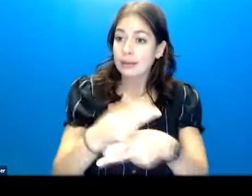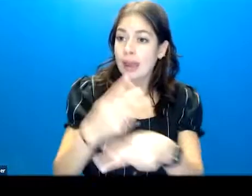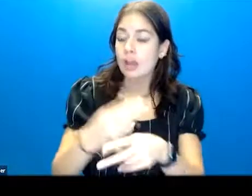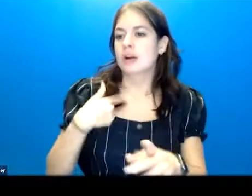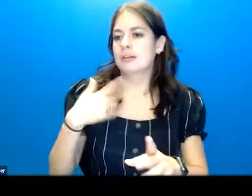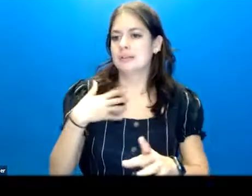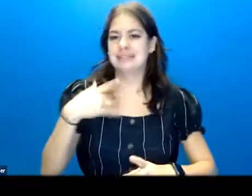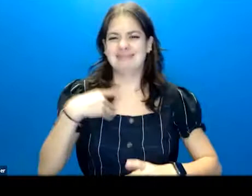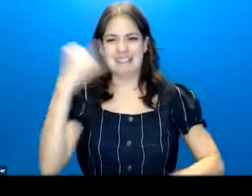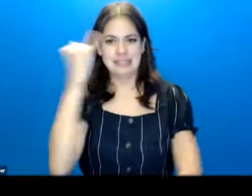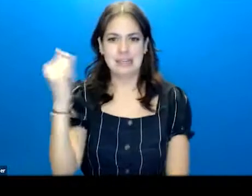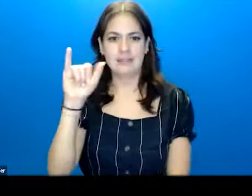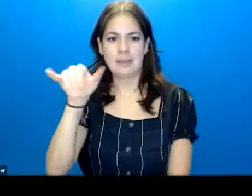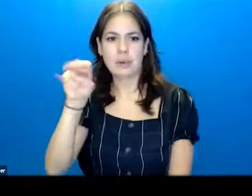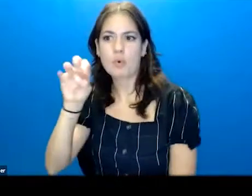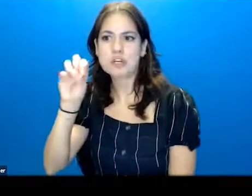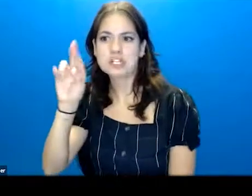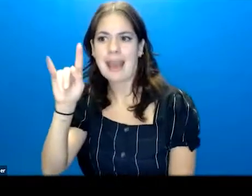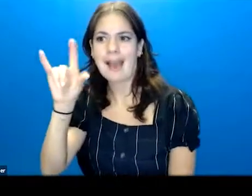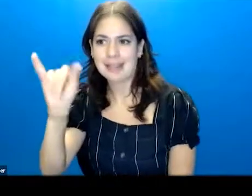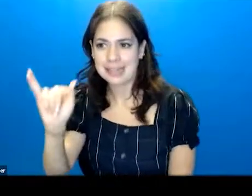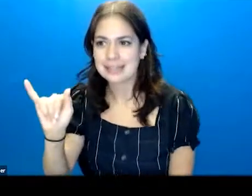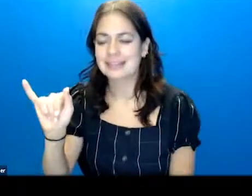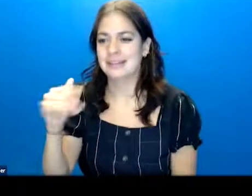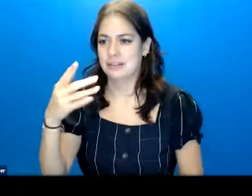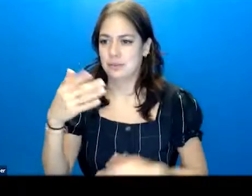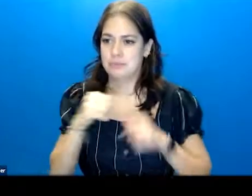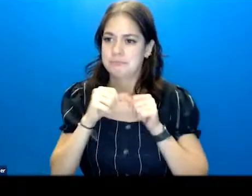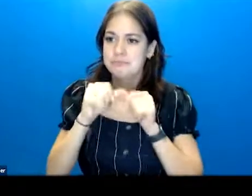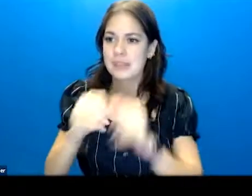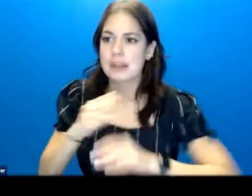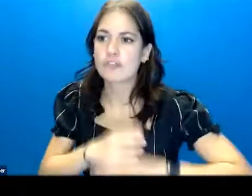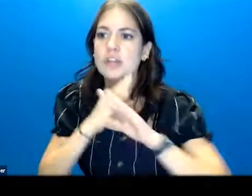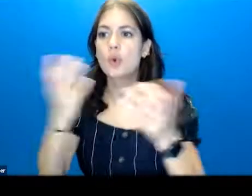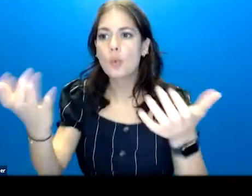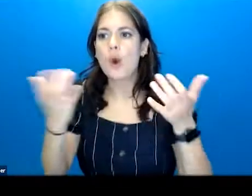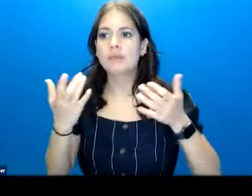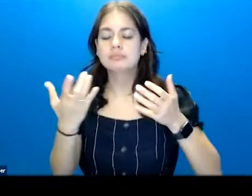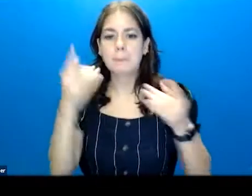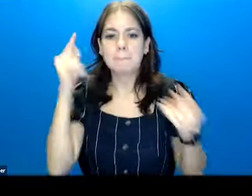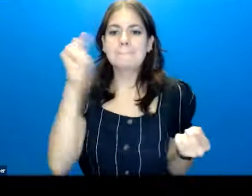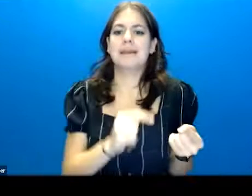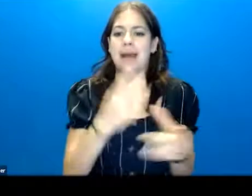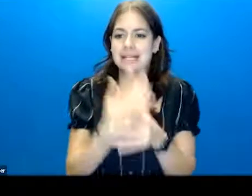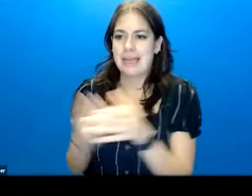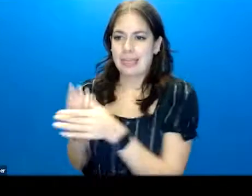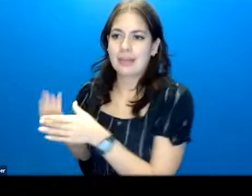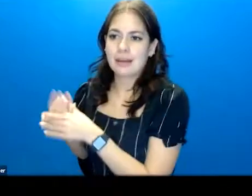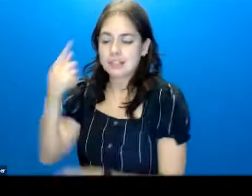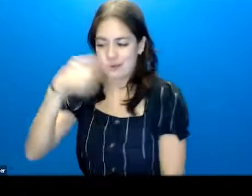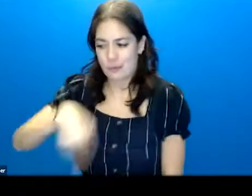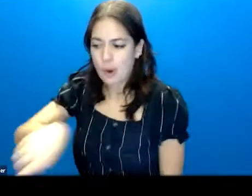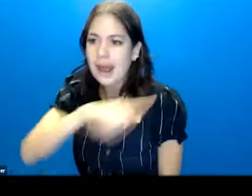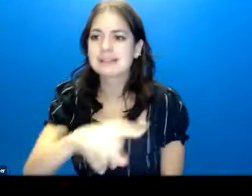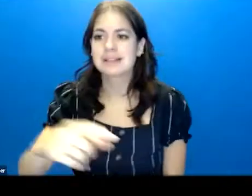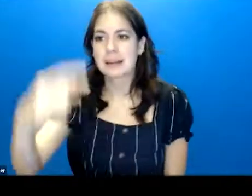mortality is what drives the intervention choices. You want to minimize mortality. So for us, as